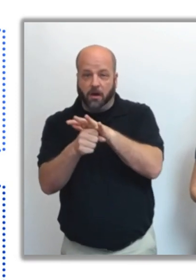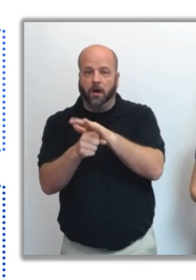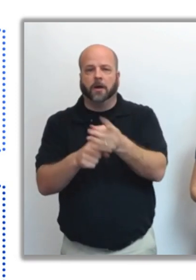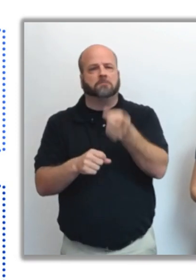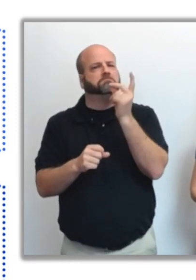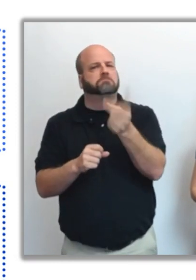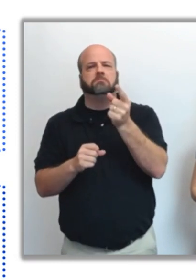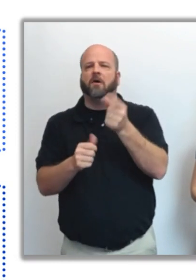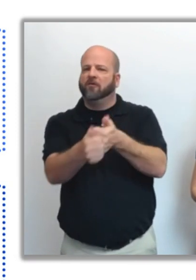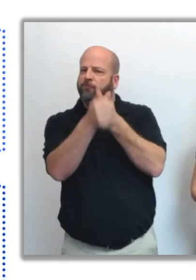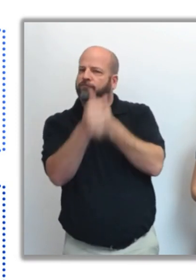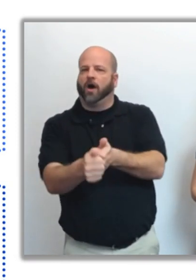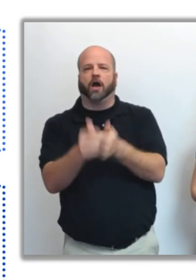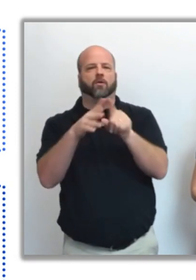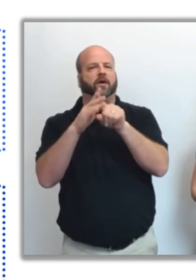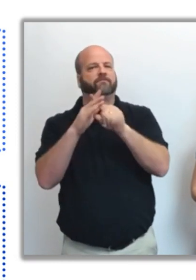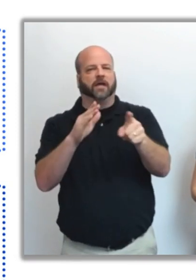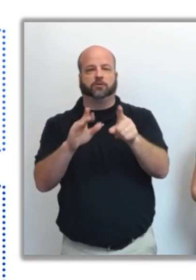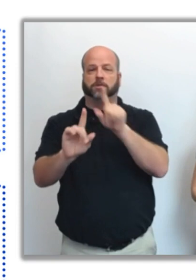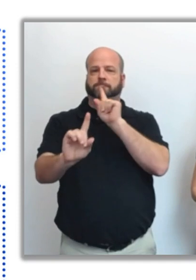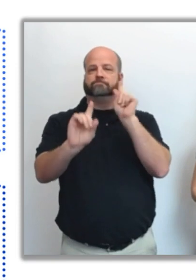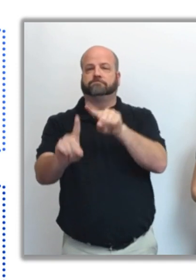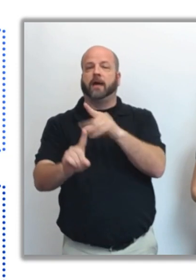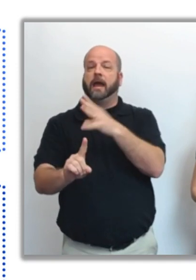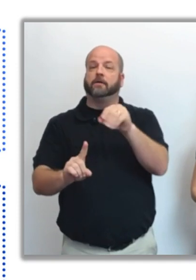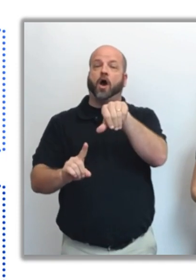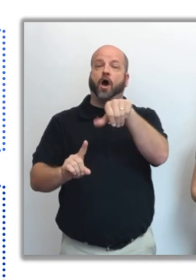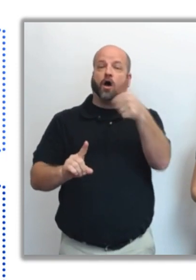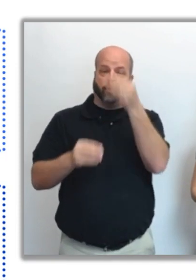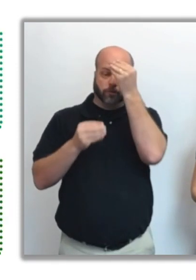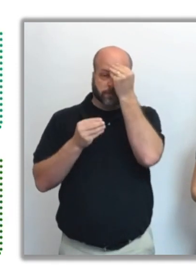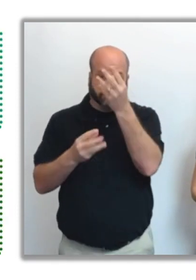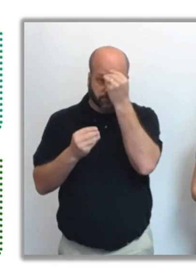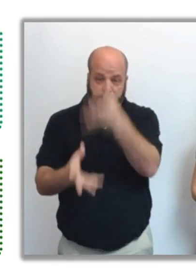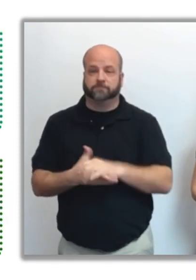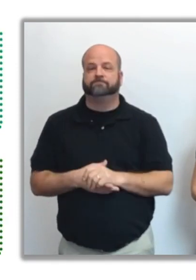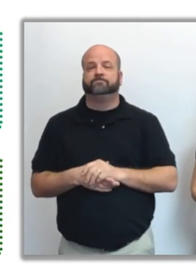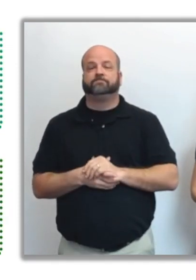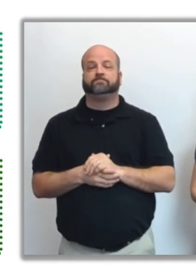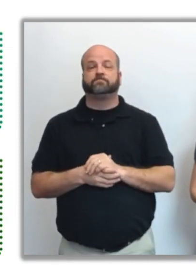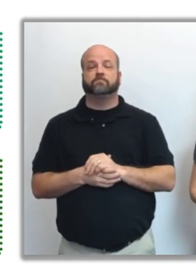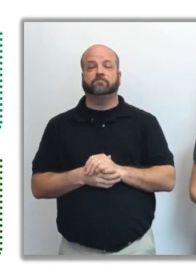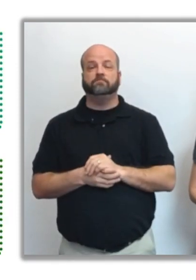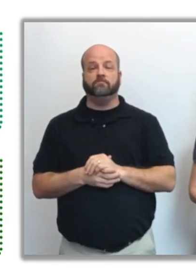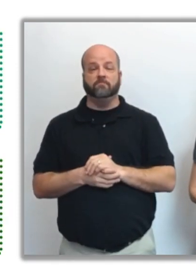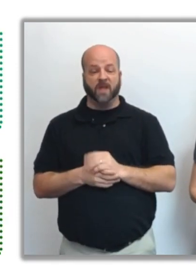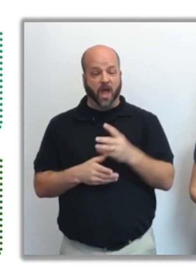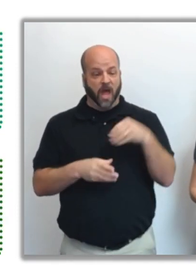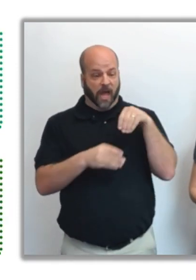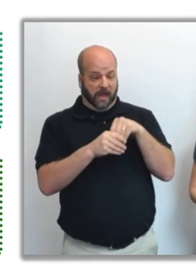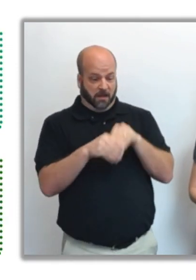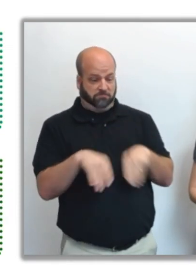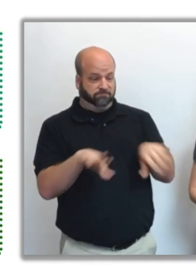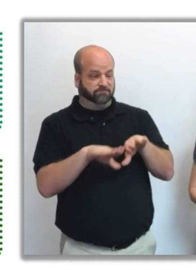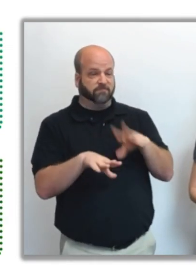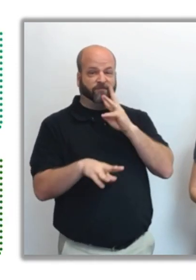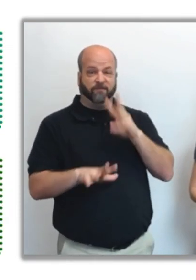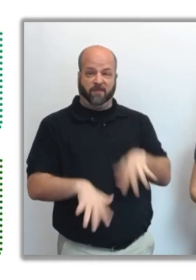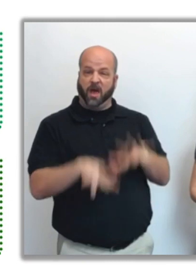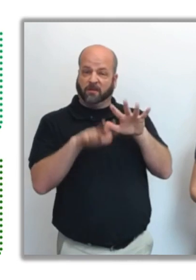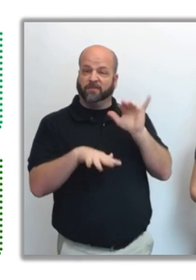evacuation orders and other instructions given from local officials. Inland flooding is also a major threat.